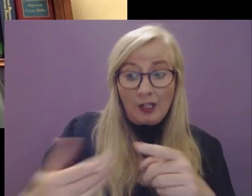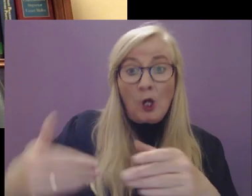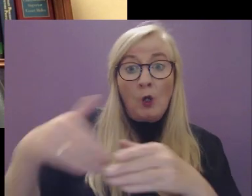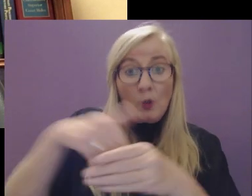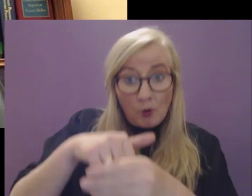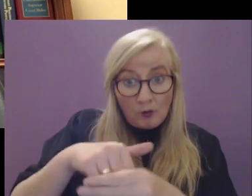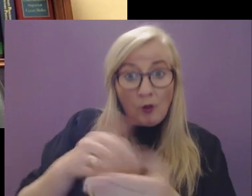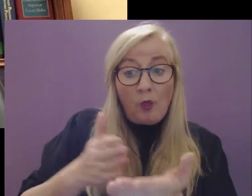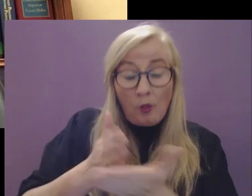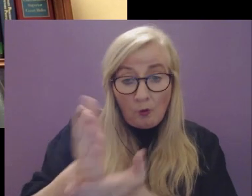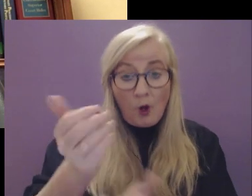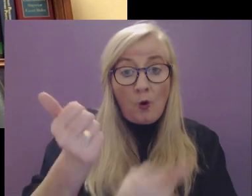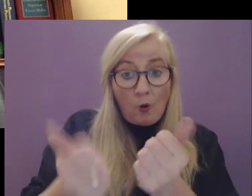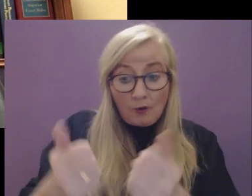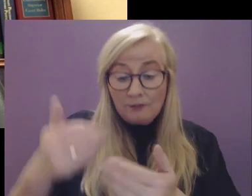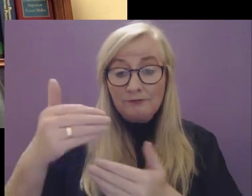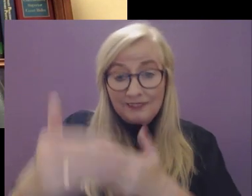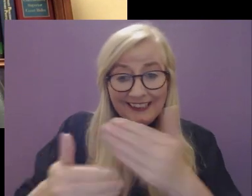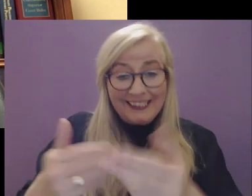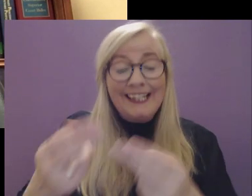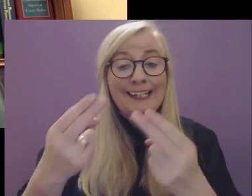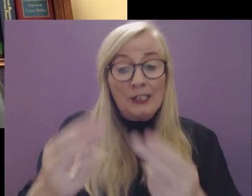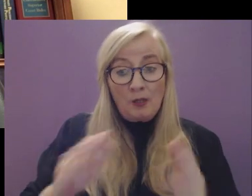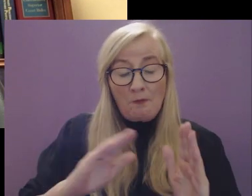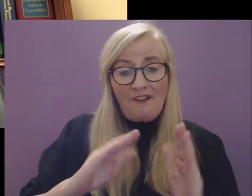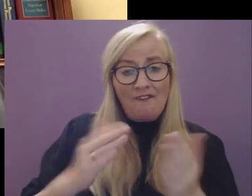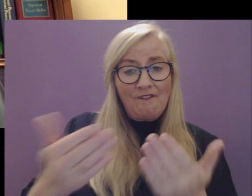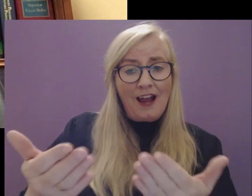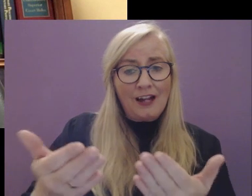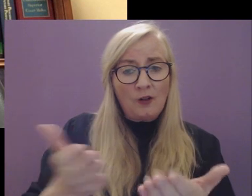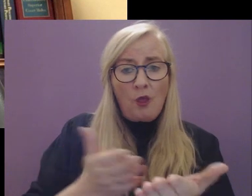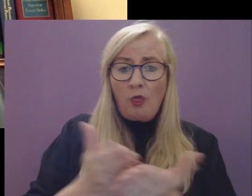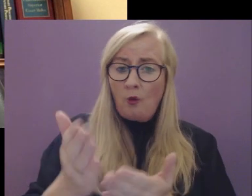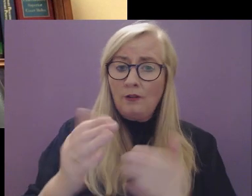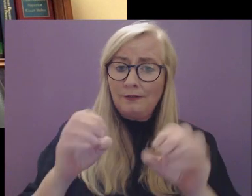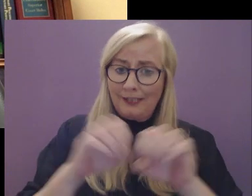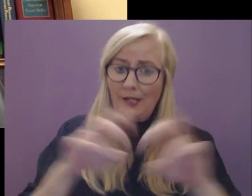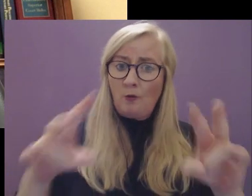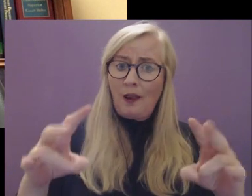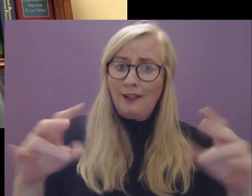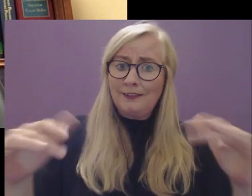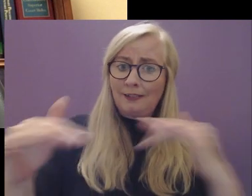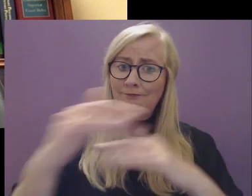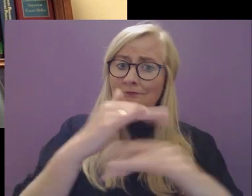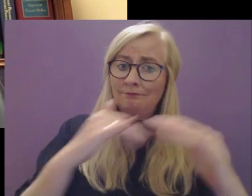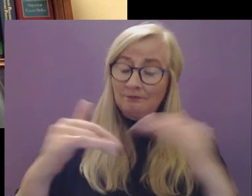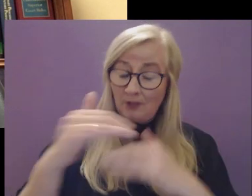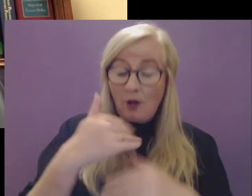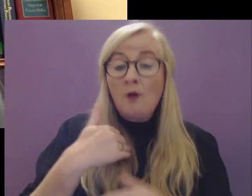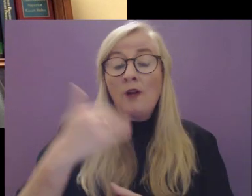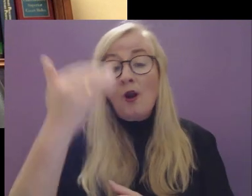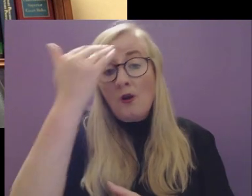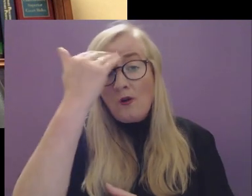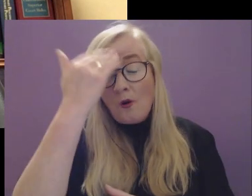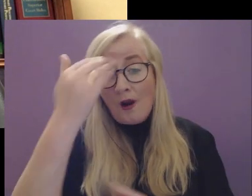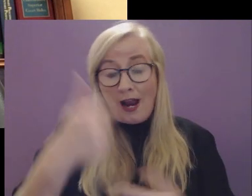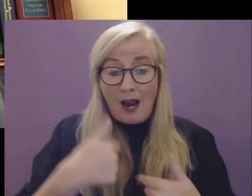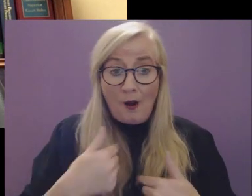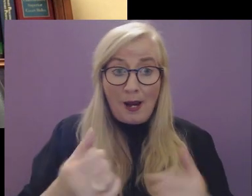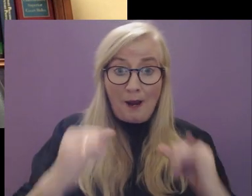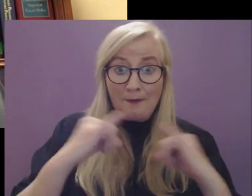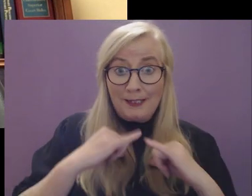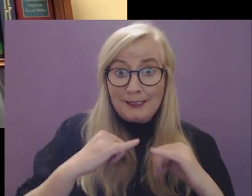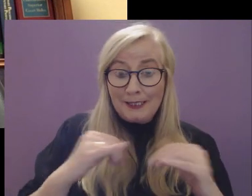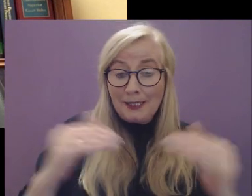inclusion in the court proceedings, needs to be provided in an atmosphere of equality. We recognise that our